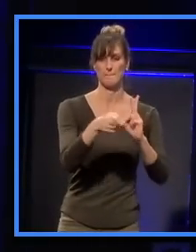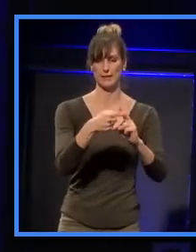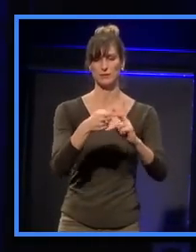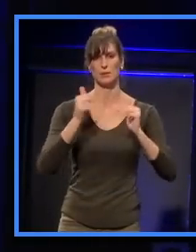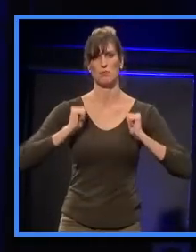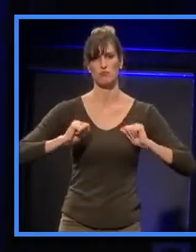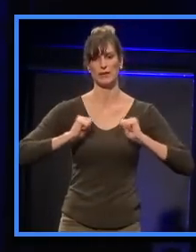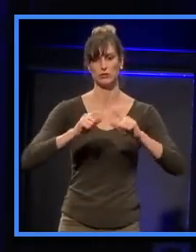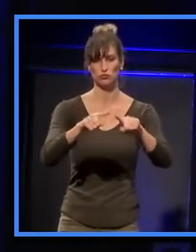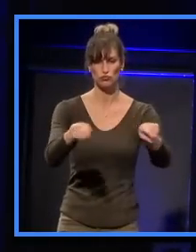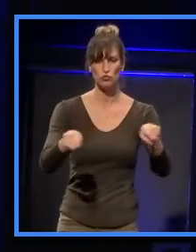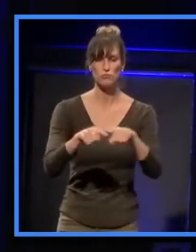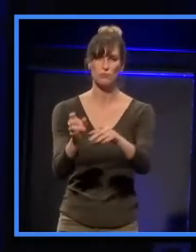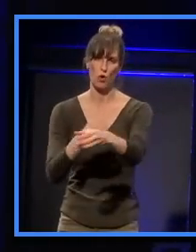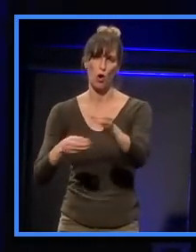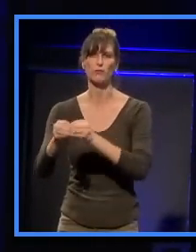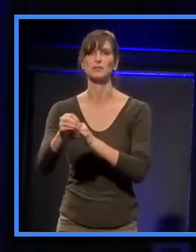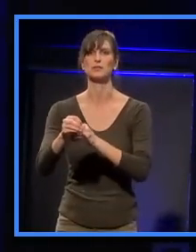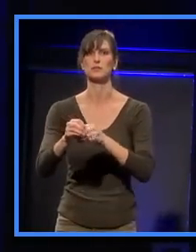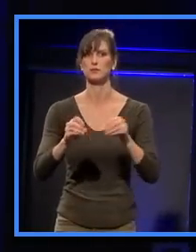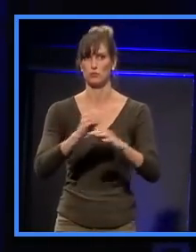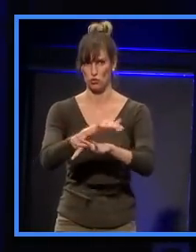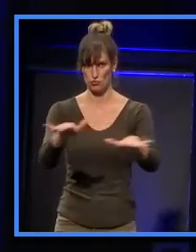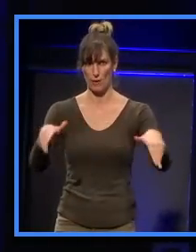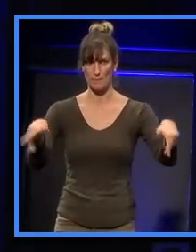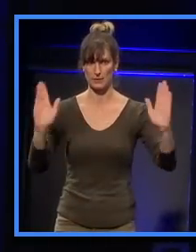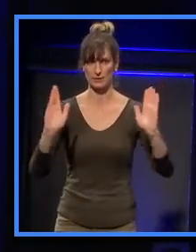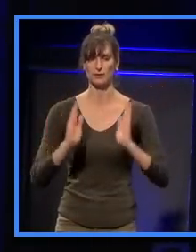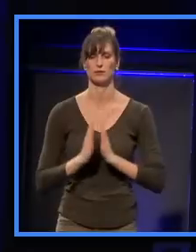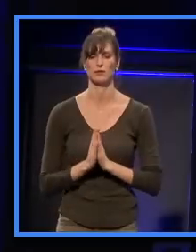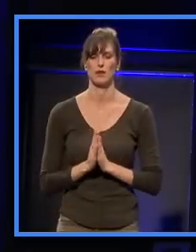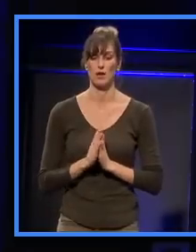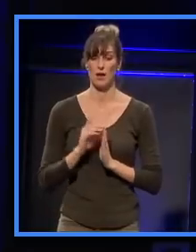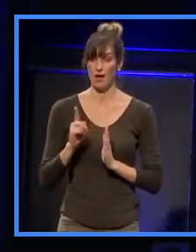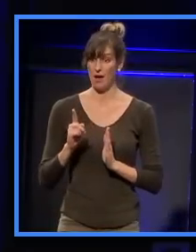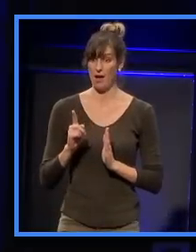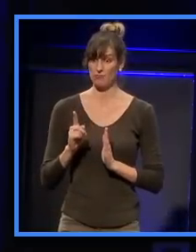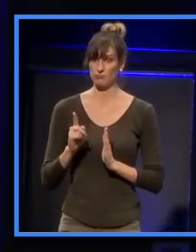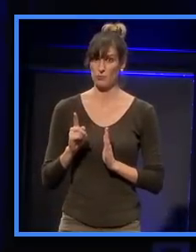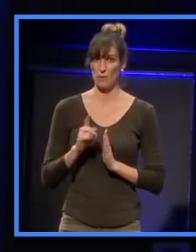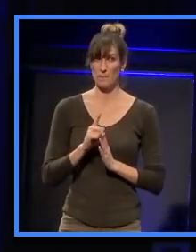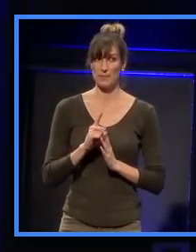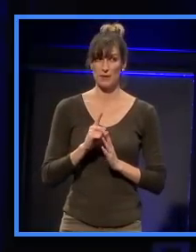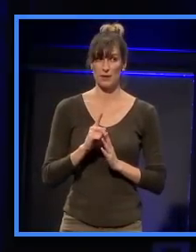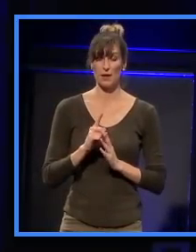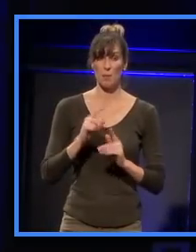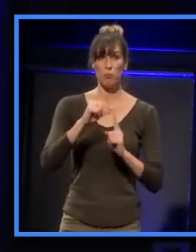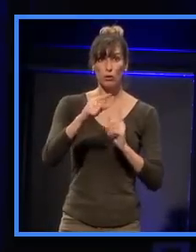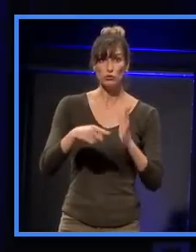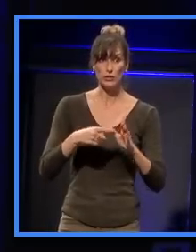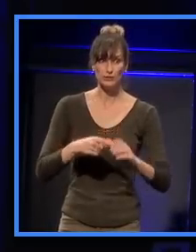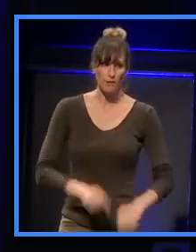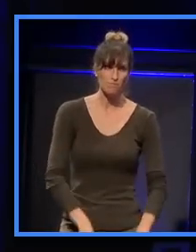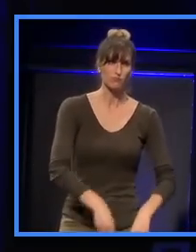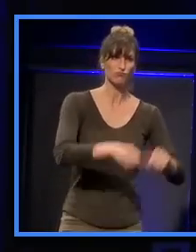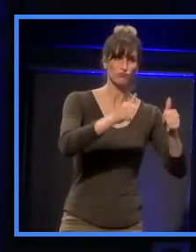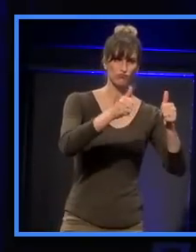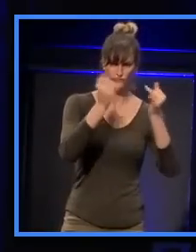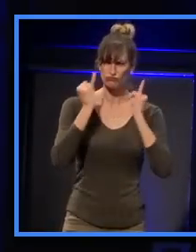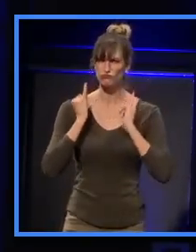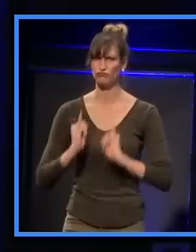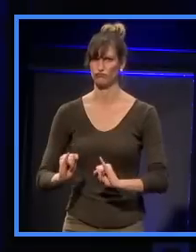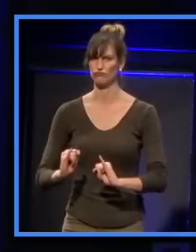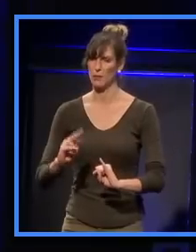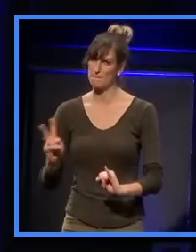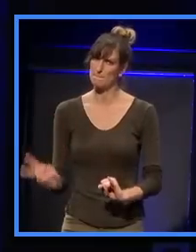throughout the building. It's been the best and the worst project we've ever worked on. The best